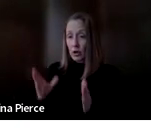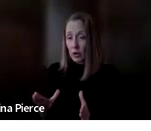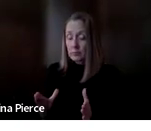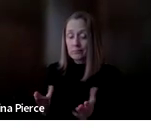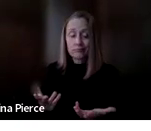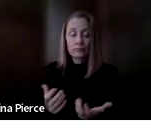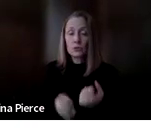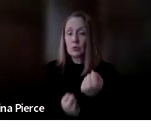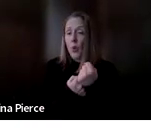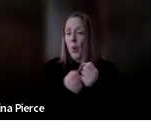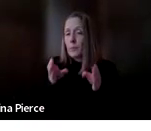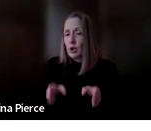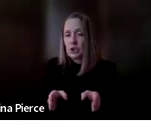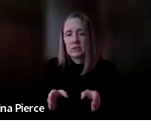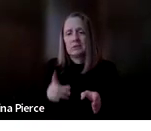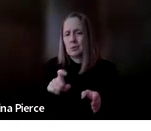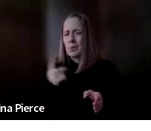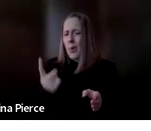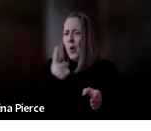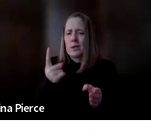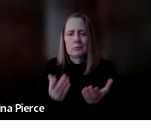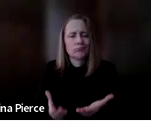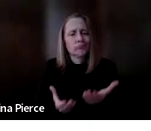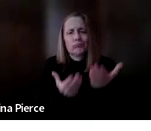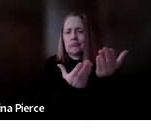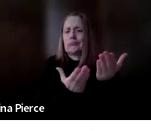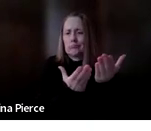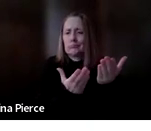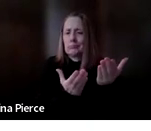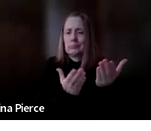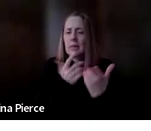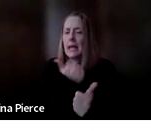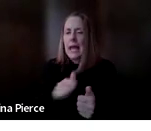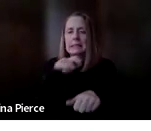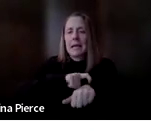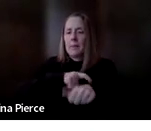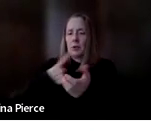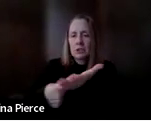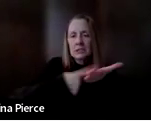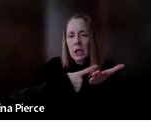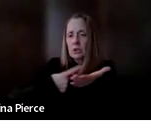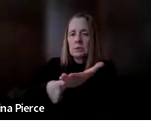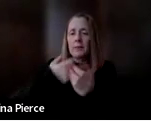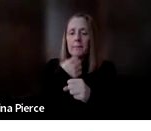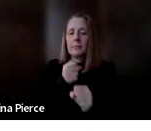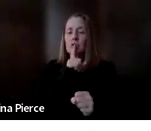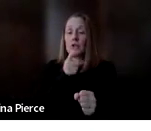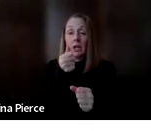bring in to the conversation anytime AAC is being discussed to make sure everyone's on the same page.